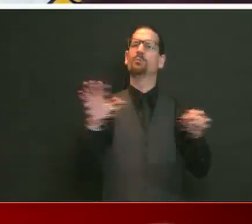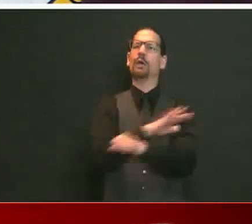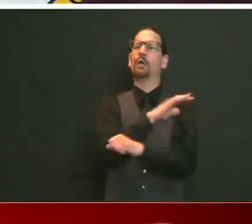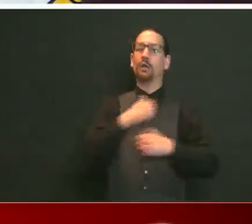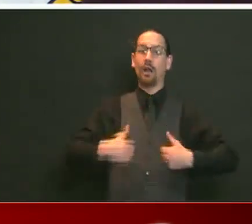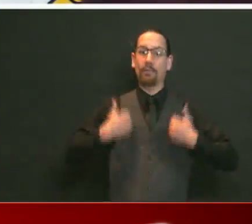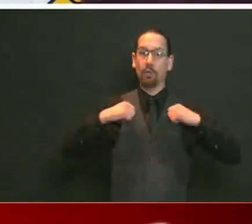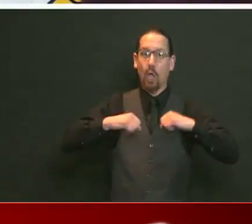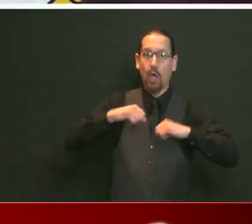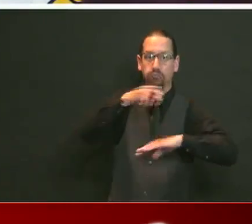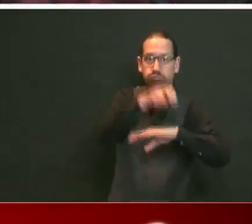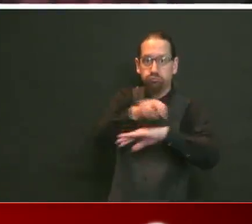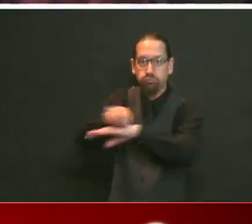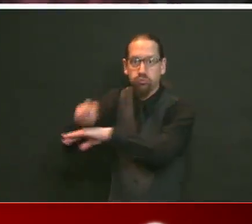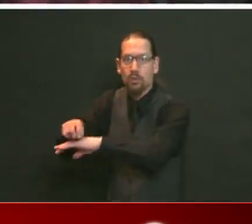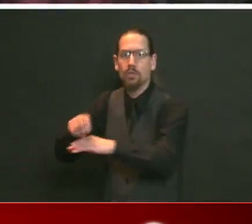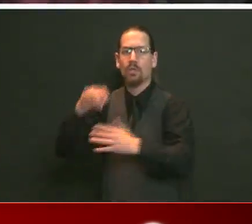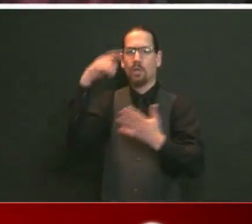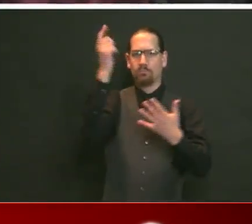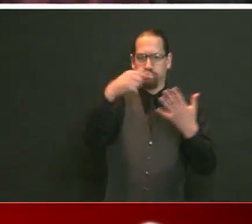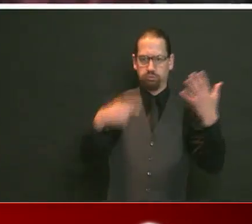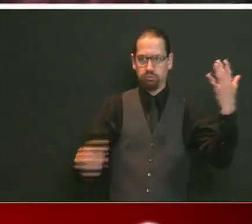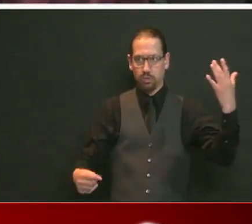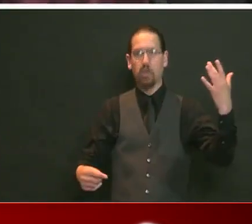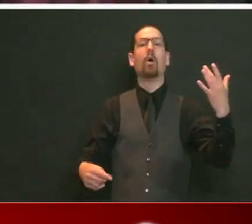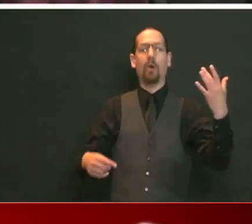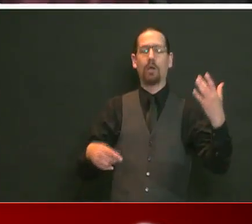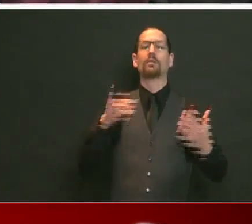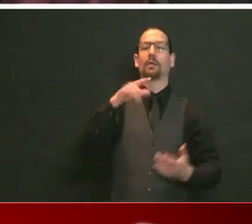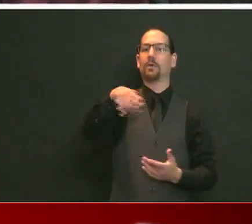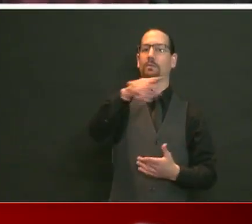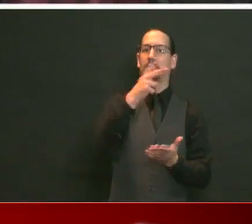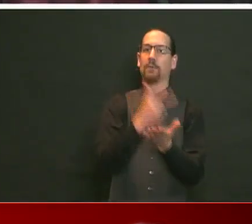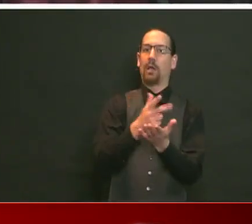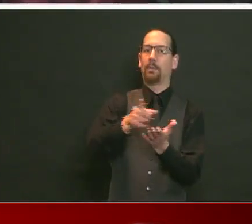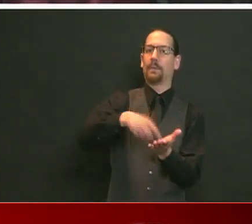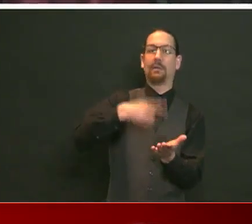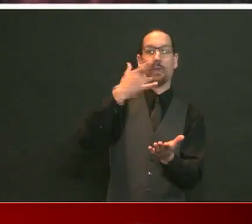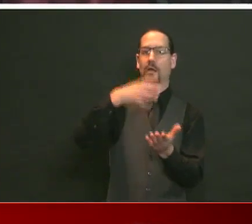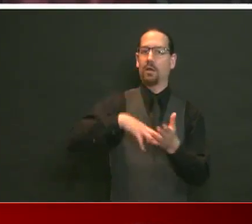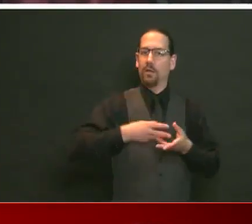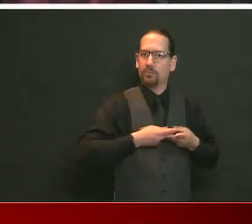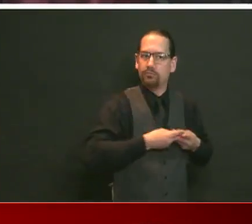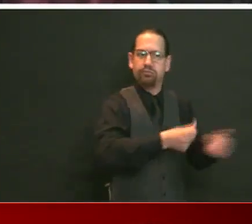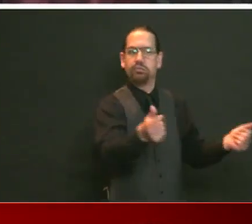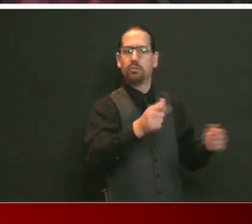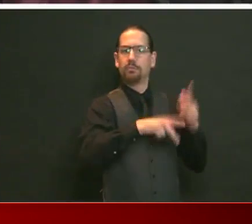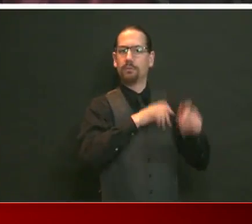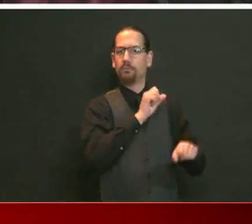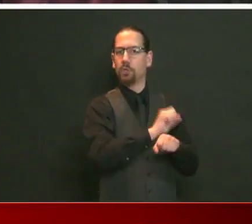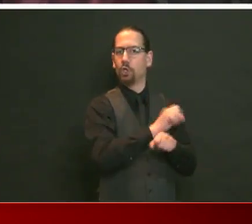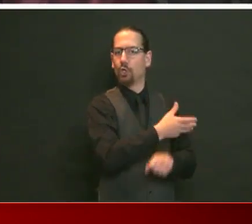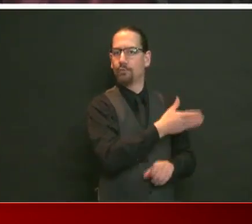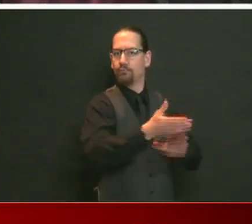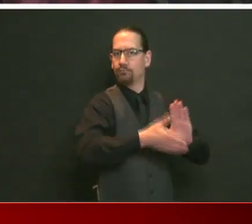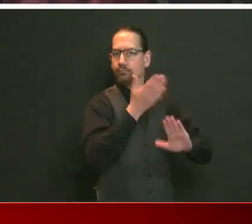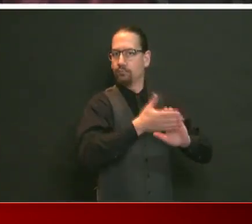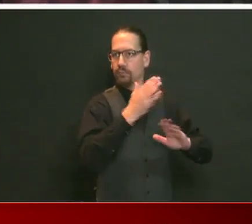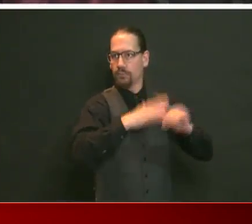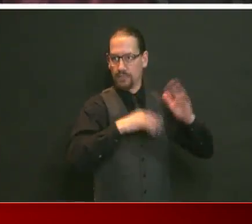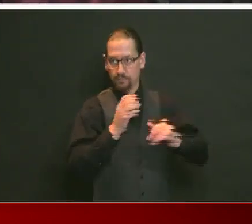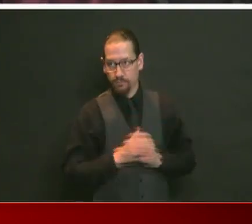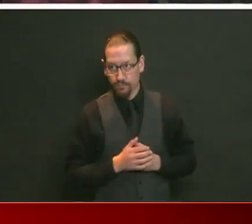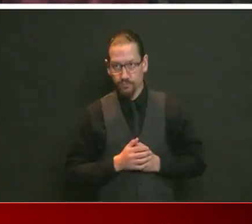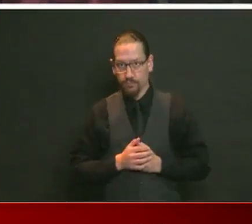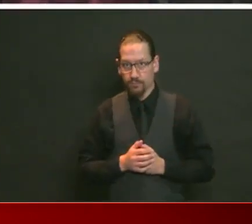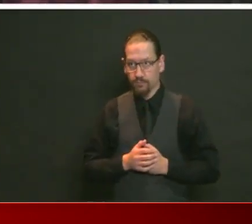folks to clean, et cetera. John? Governor, a couple of weeks ago, your emphasis was really on testing